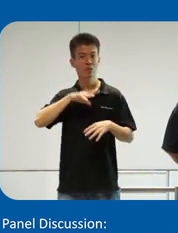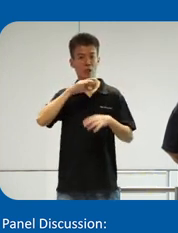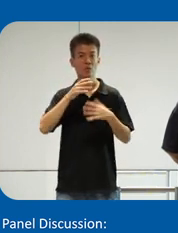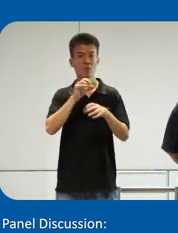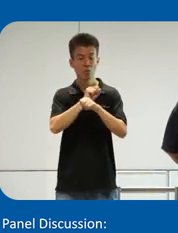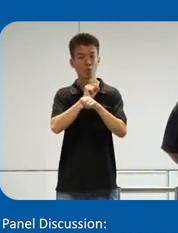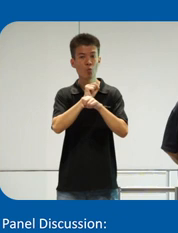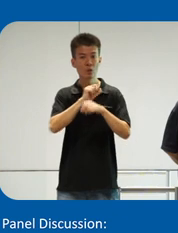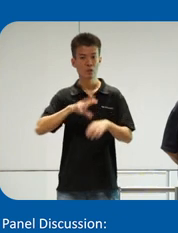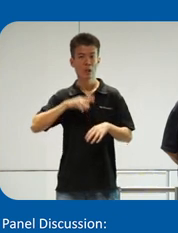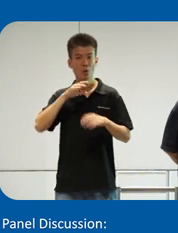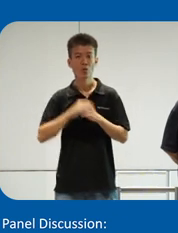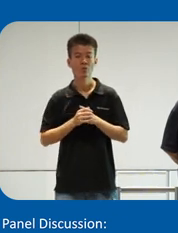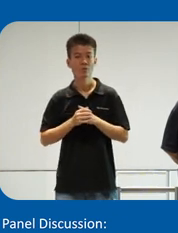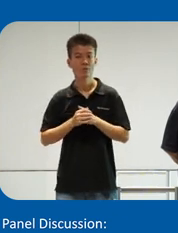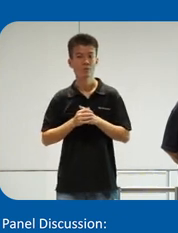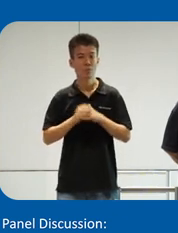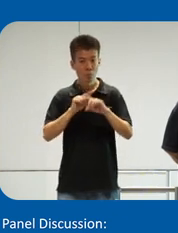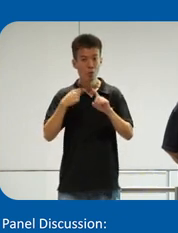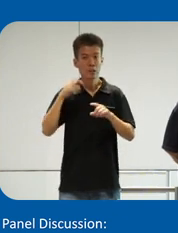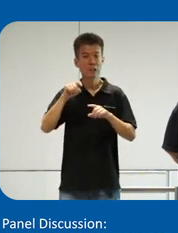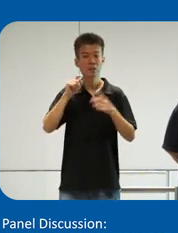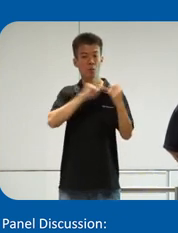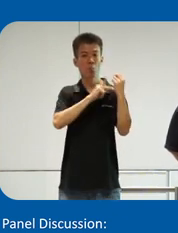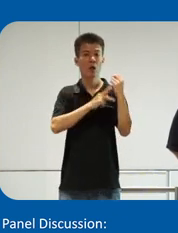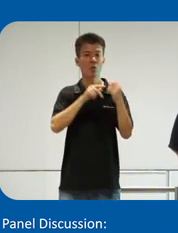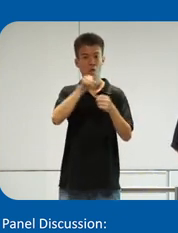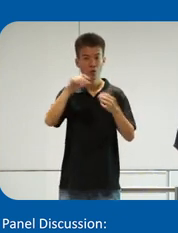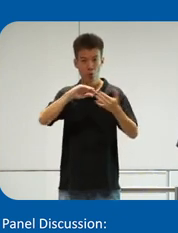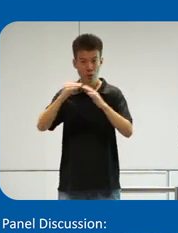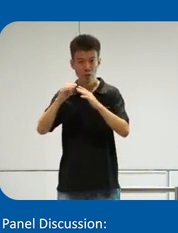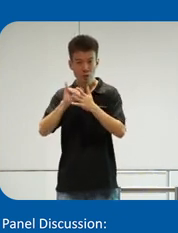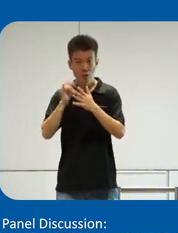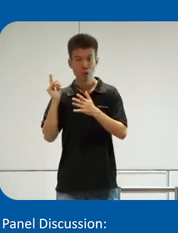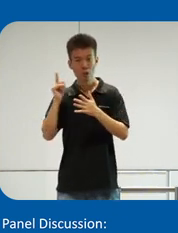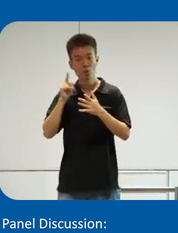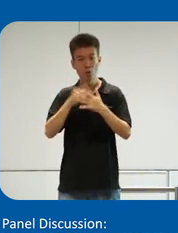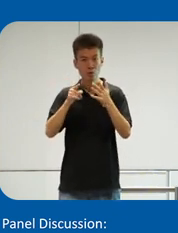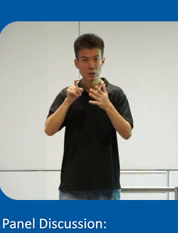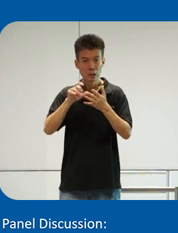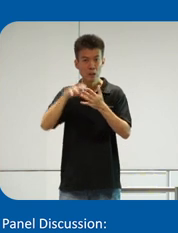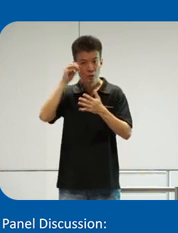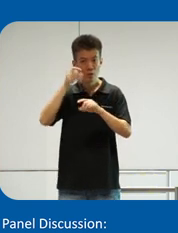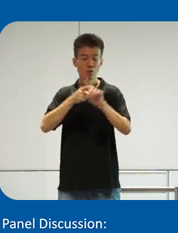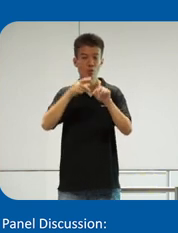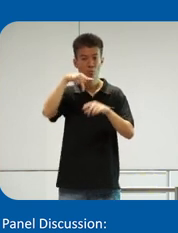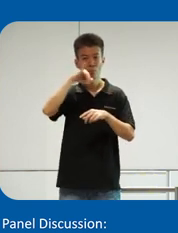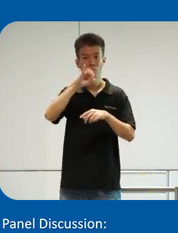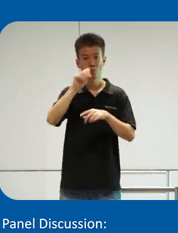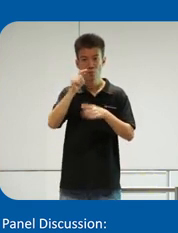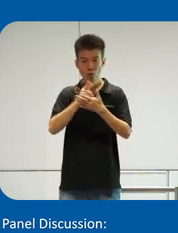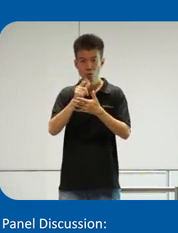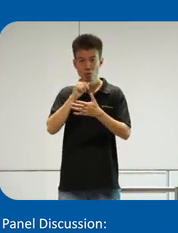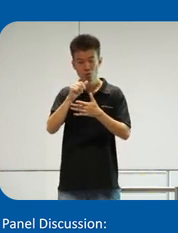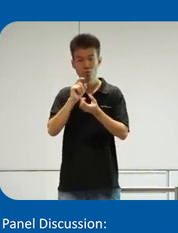work style, all right? But we need the power of the community. And that is our takeaway from our pilot launch. We were not